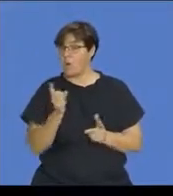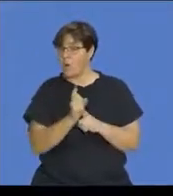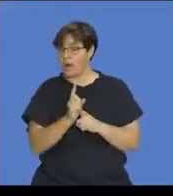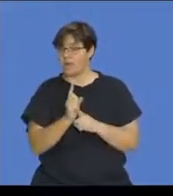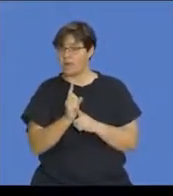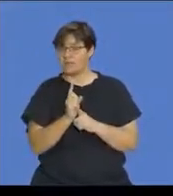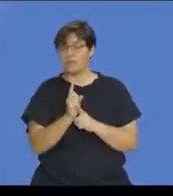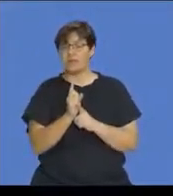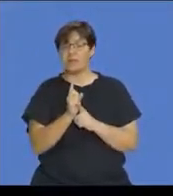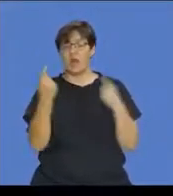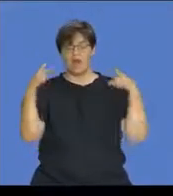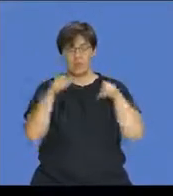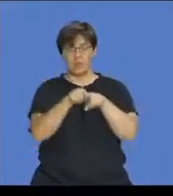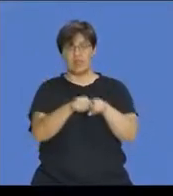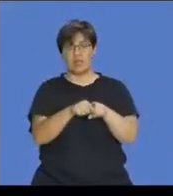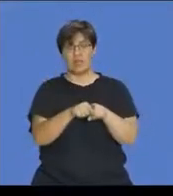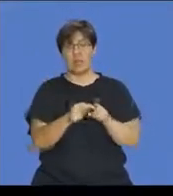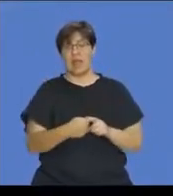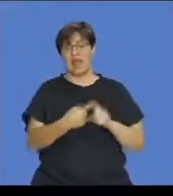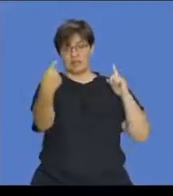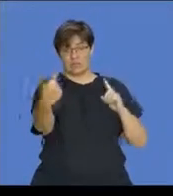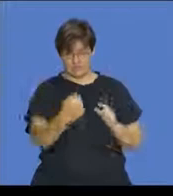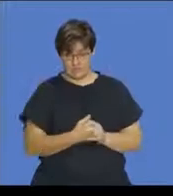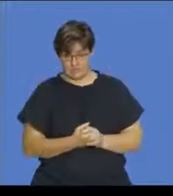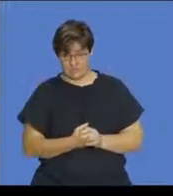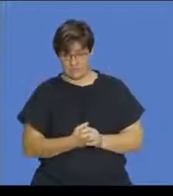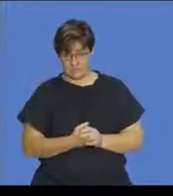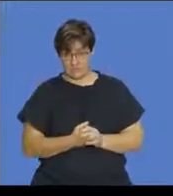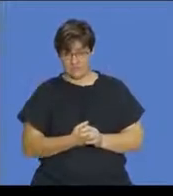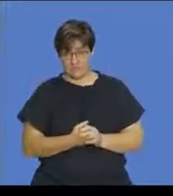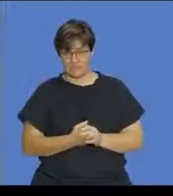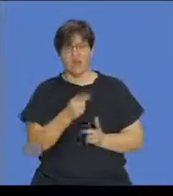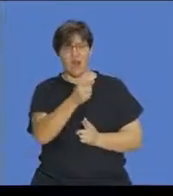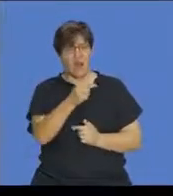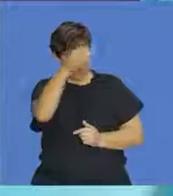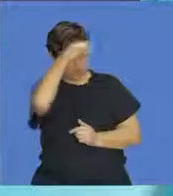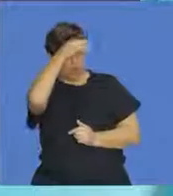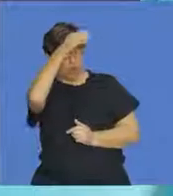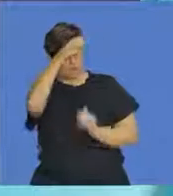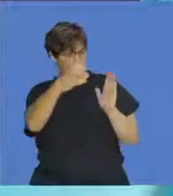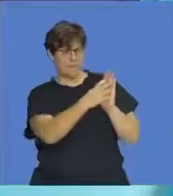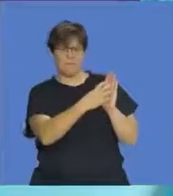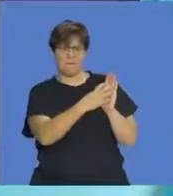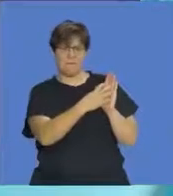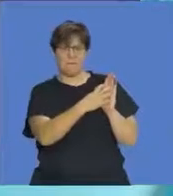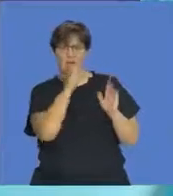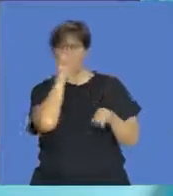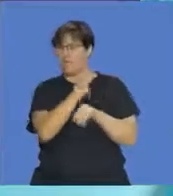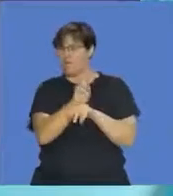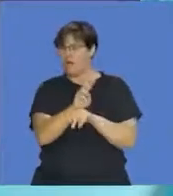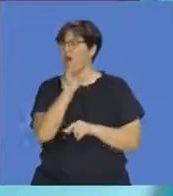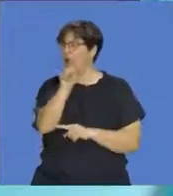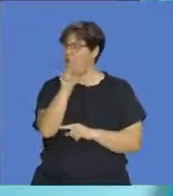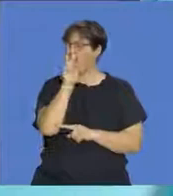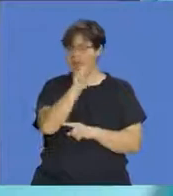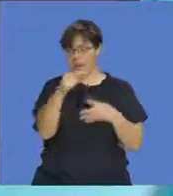exclusive. So when we have a look at this big concept map, the big overview, I hope you can see